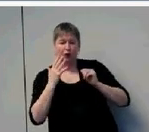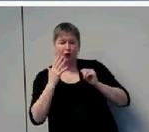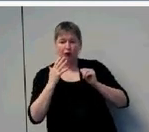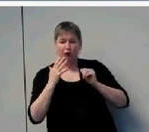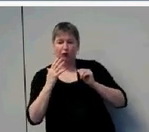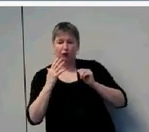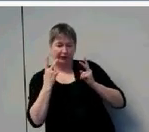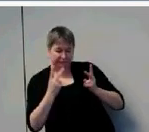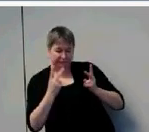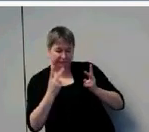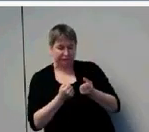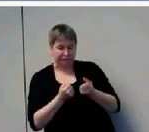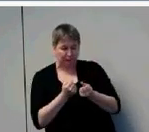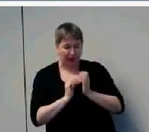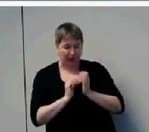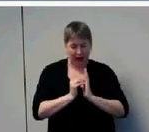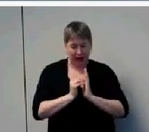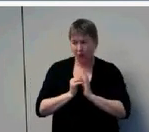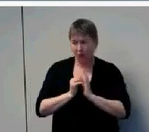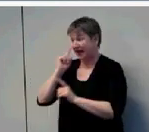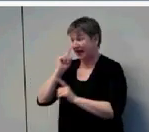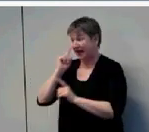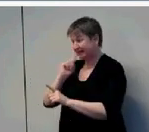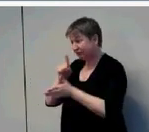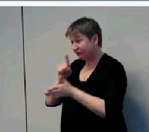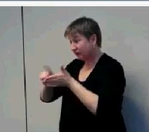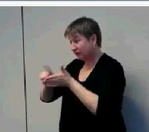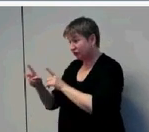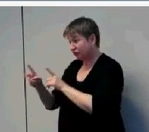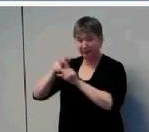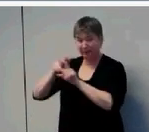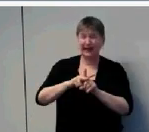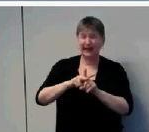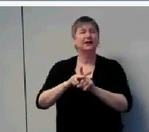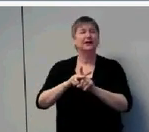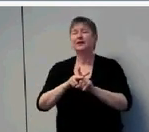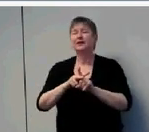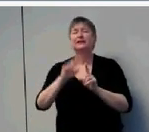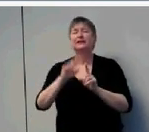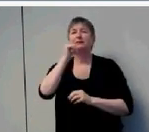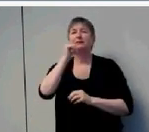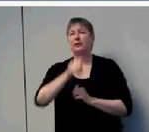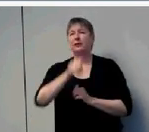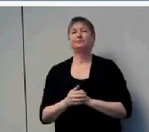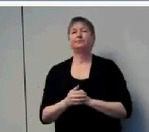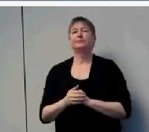to this group of children. They may not be applicable. Our grant agency, the National Institutes of Health